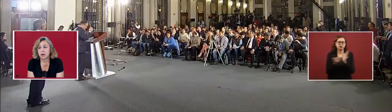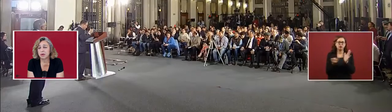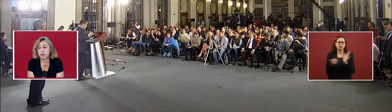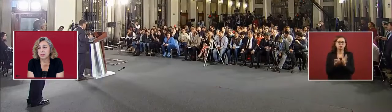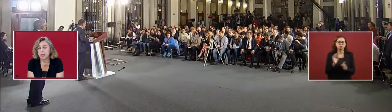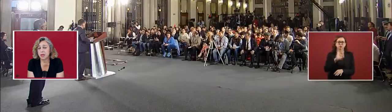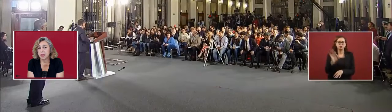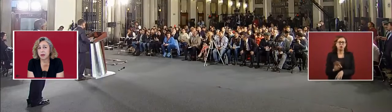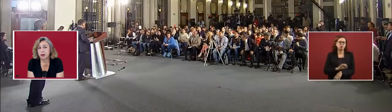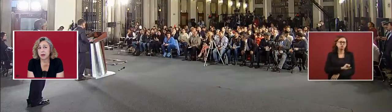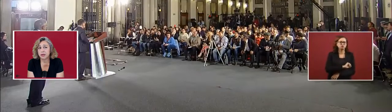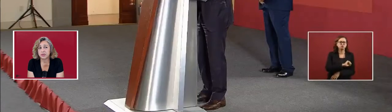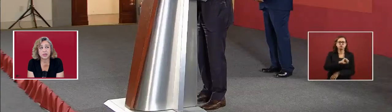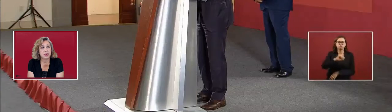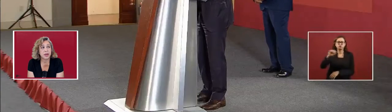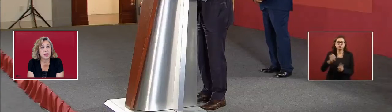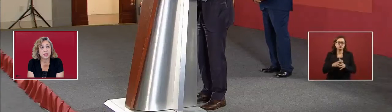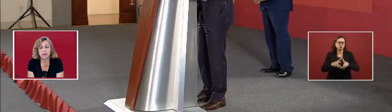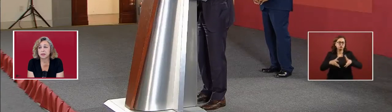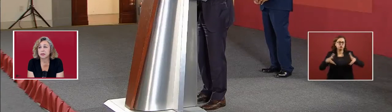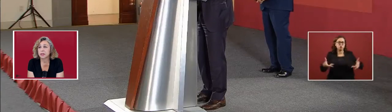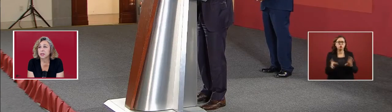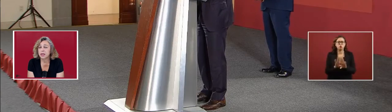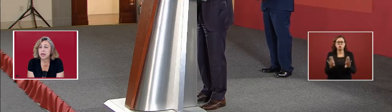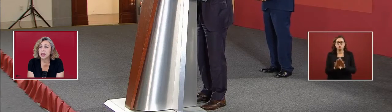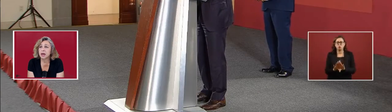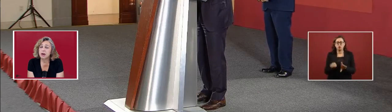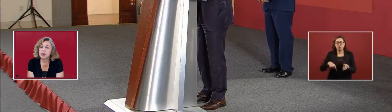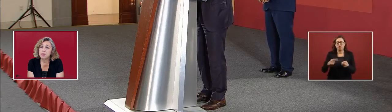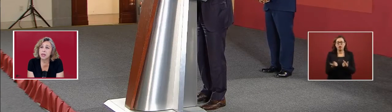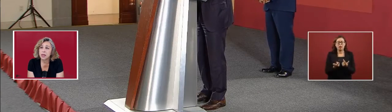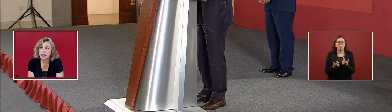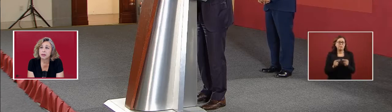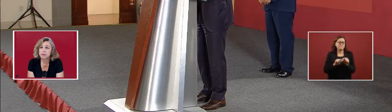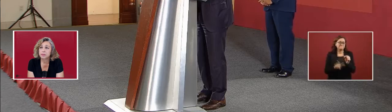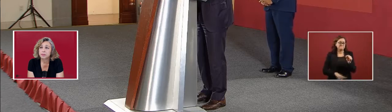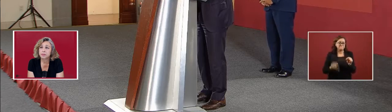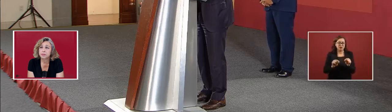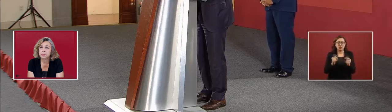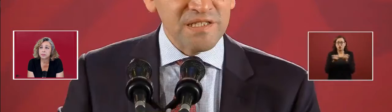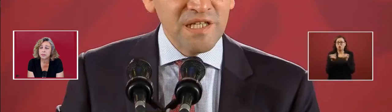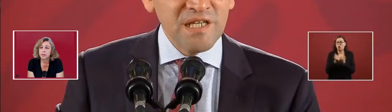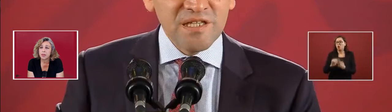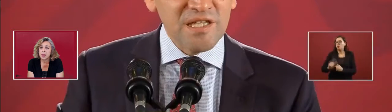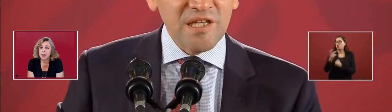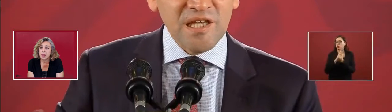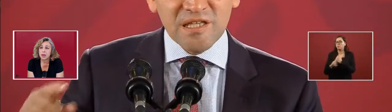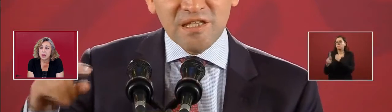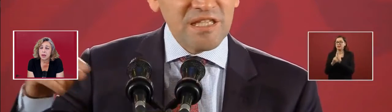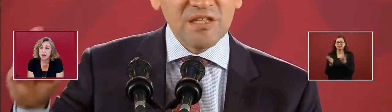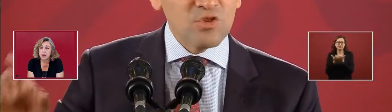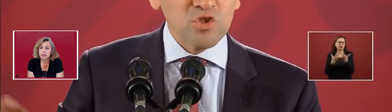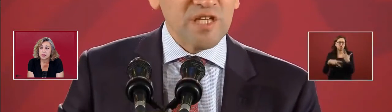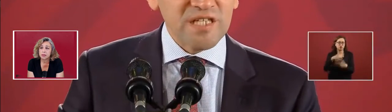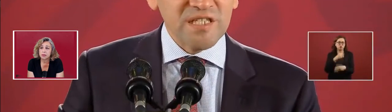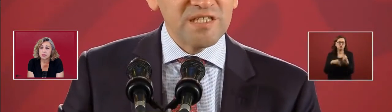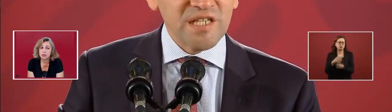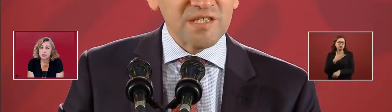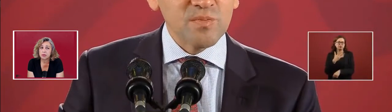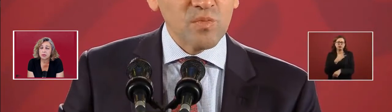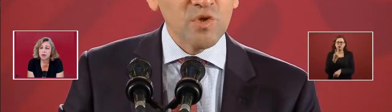Regarding the interest rate, the economy has